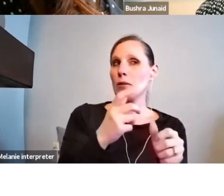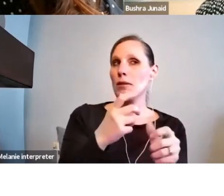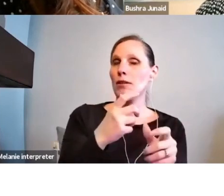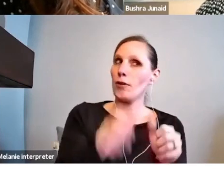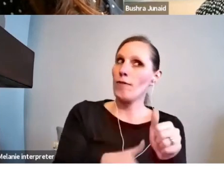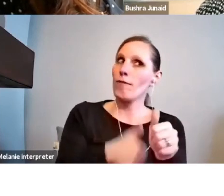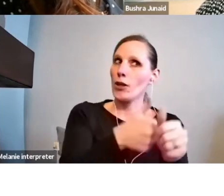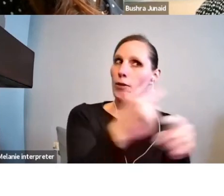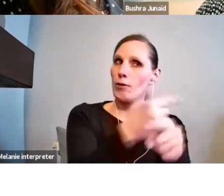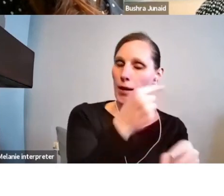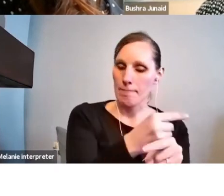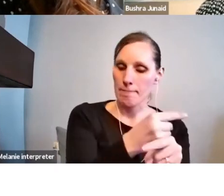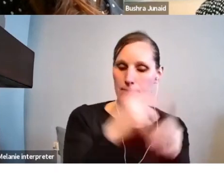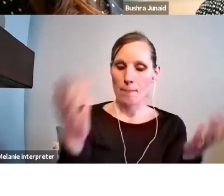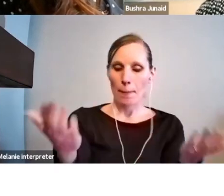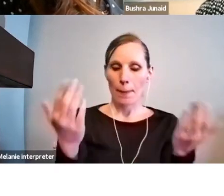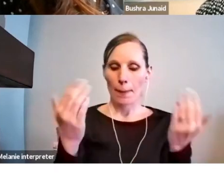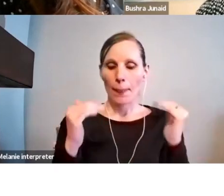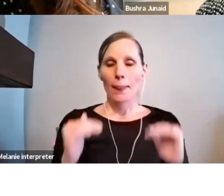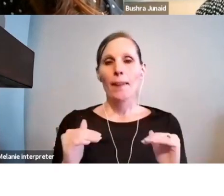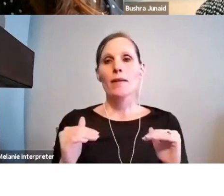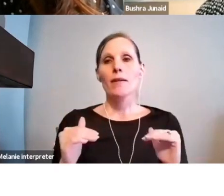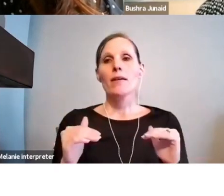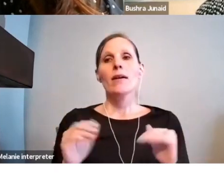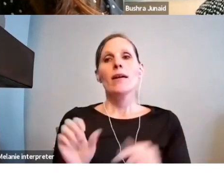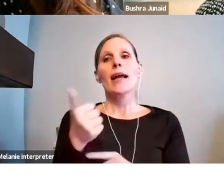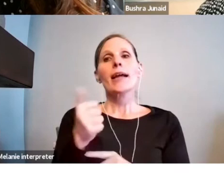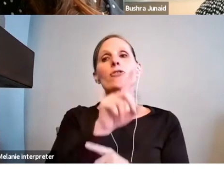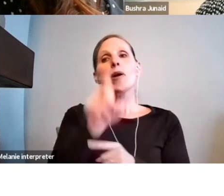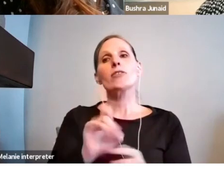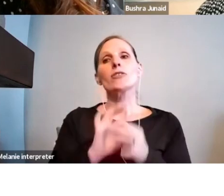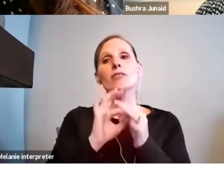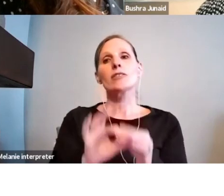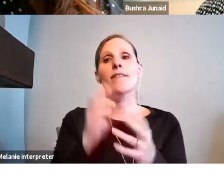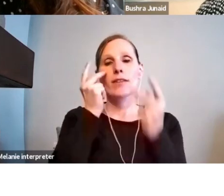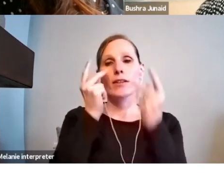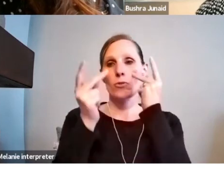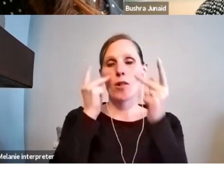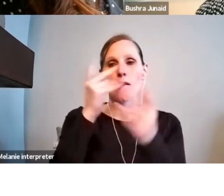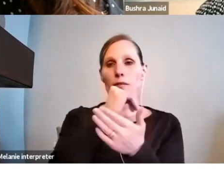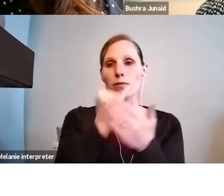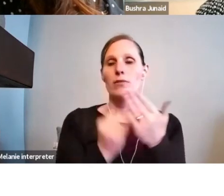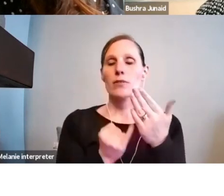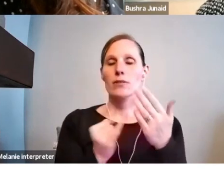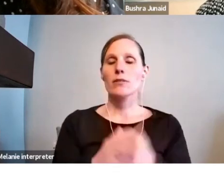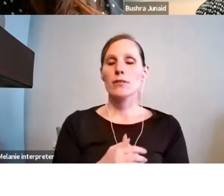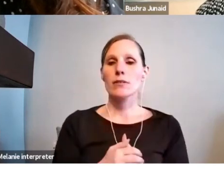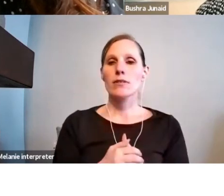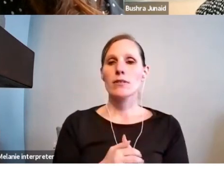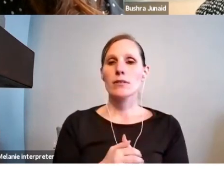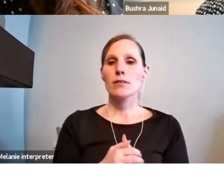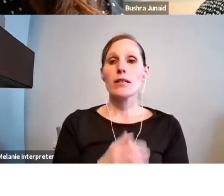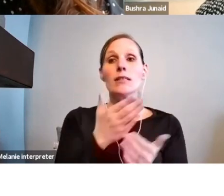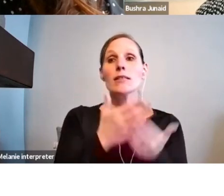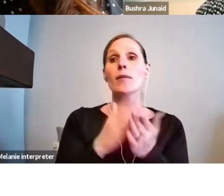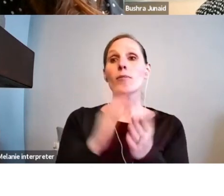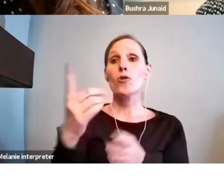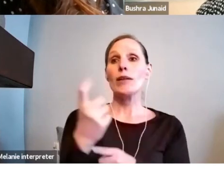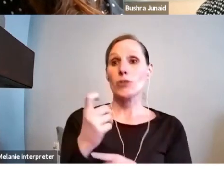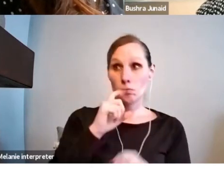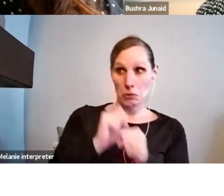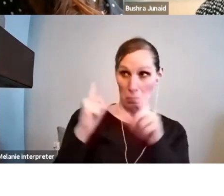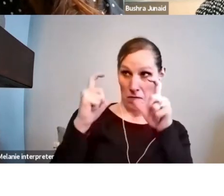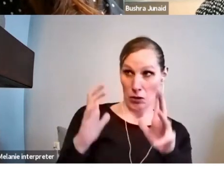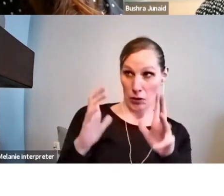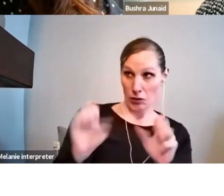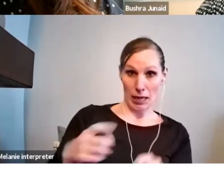Okay, so our next question, or assembly of questions is about visual arts. We received questions like can photographers apply